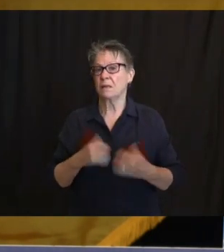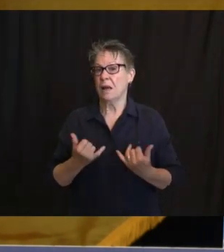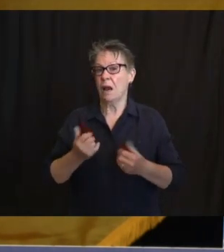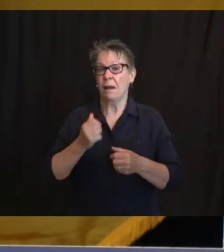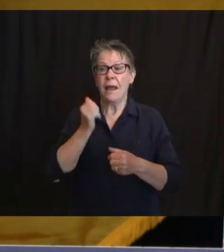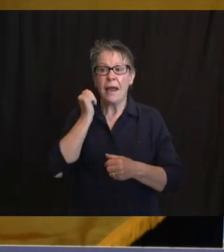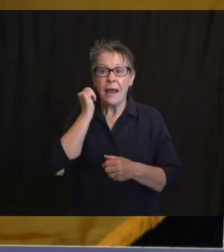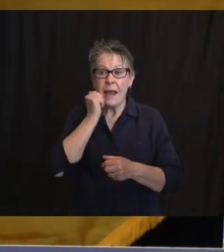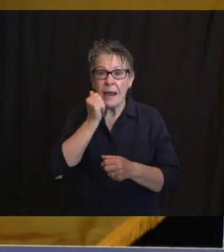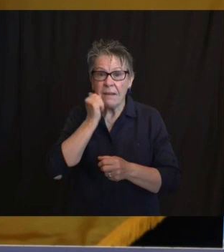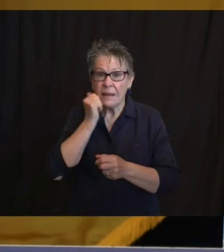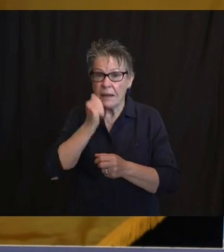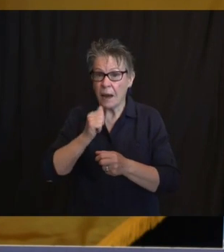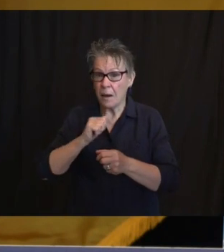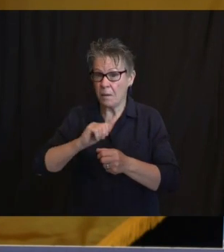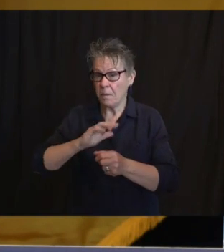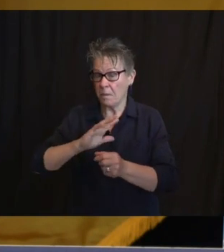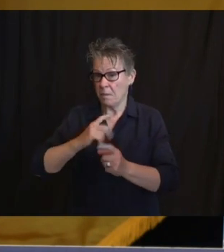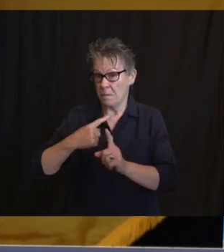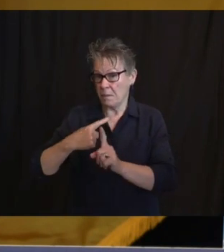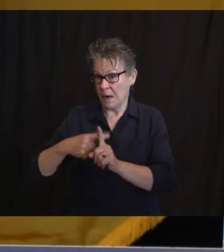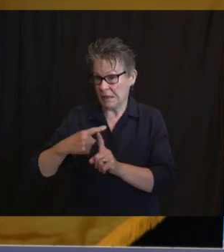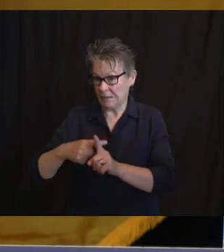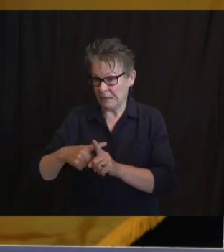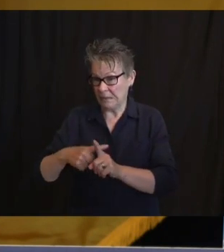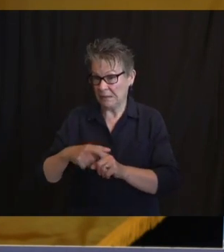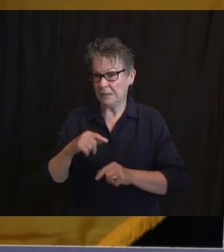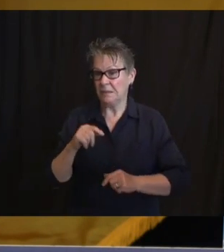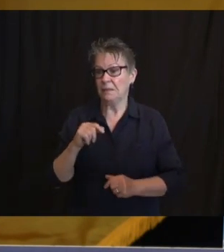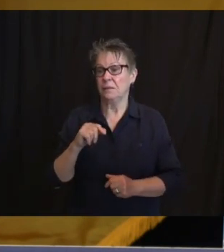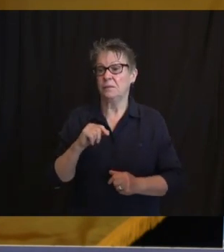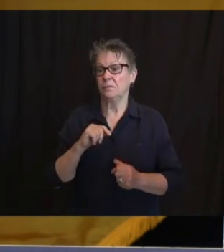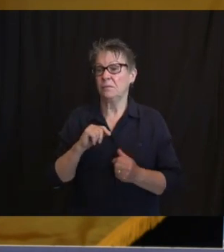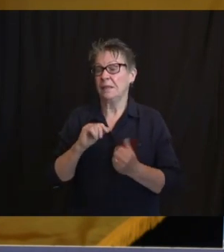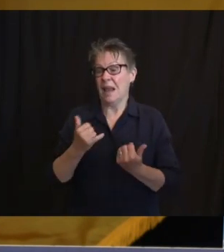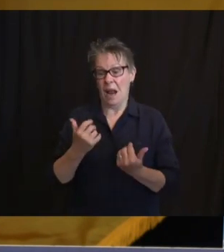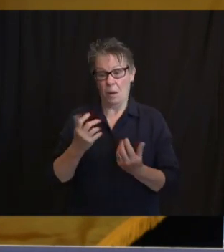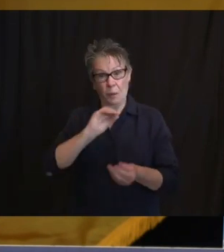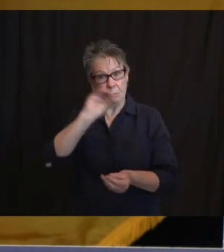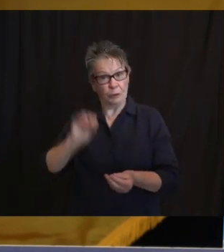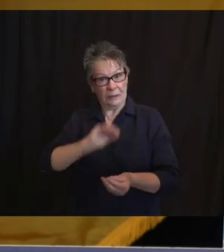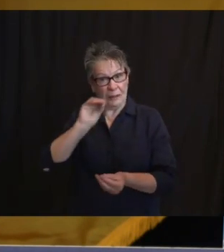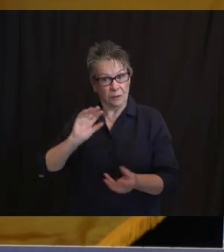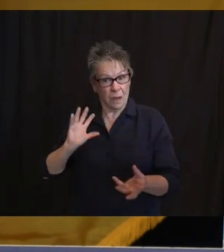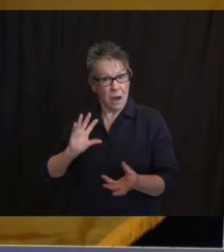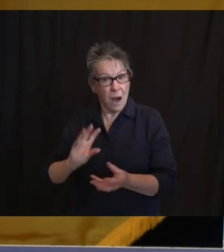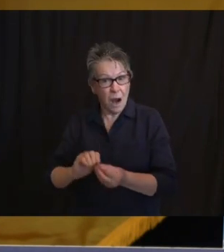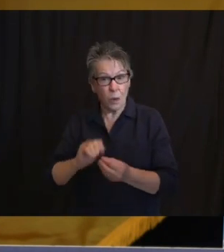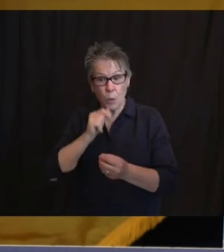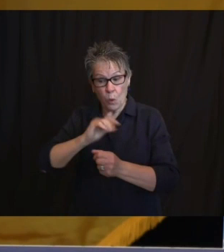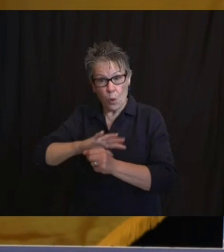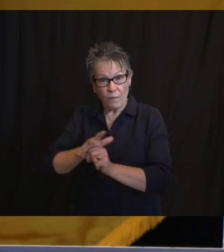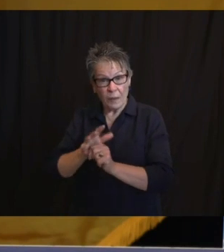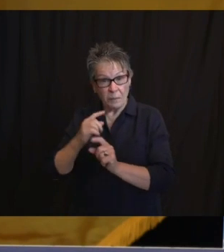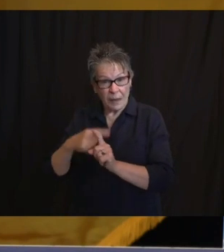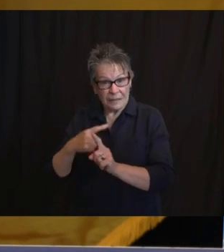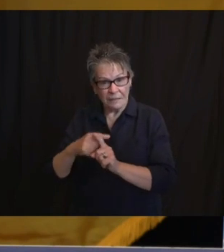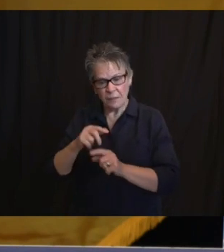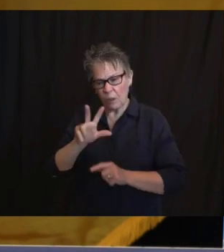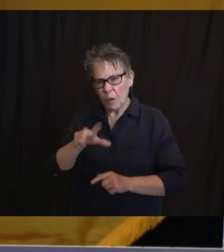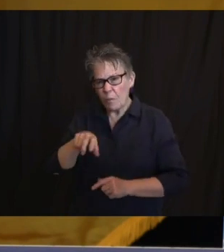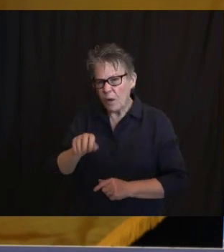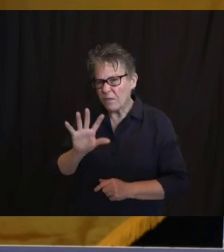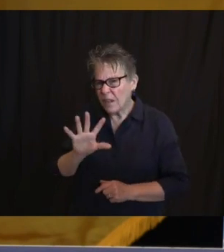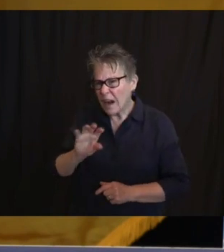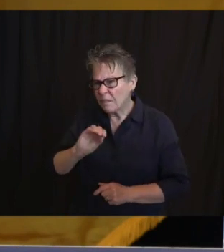for New Jersey overall is 3.53%. The North is 3.22%. Central New